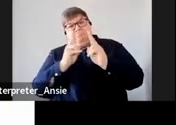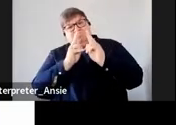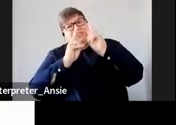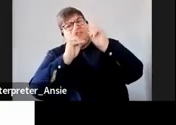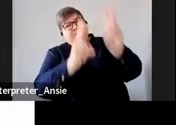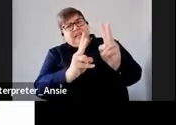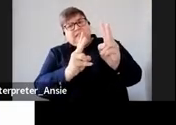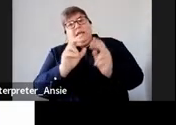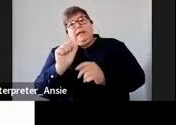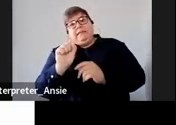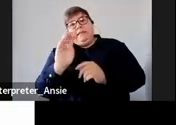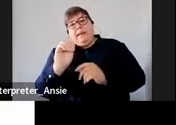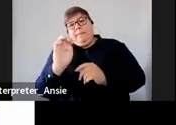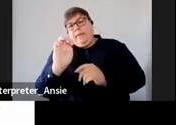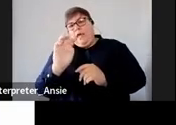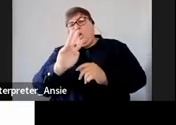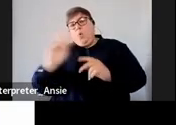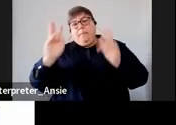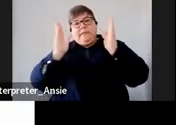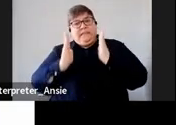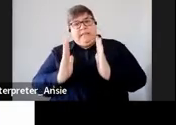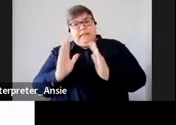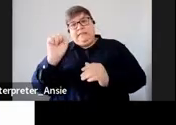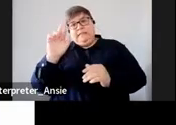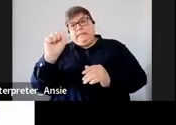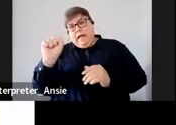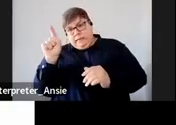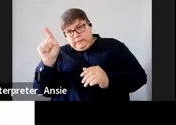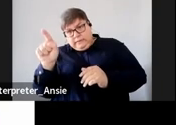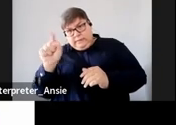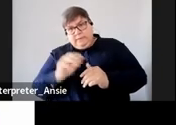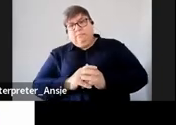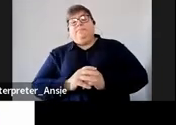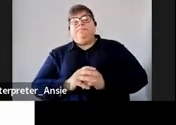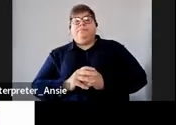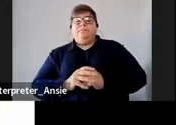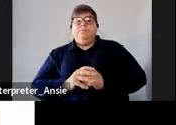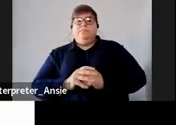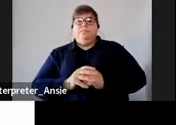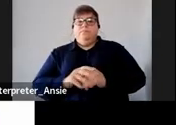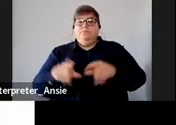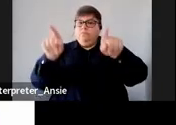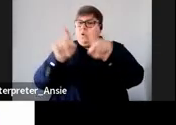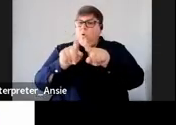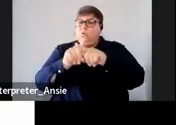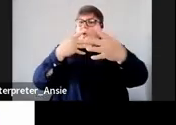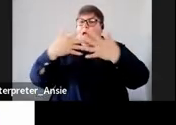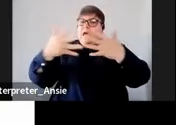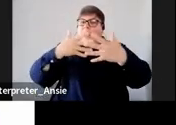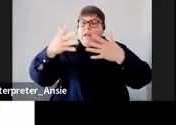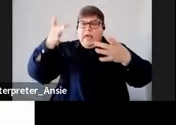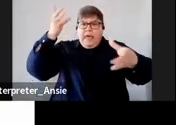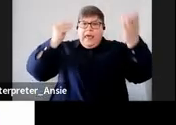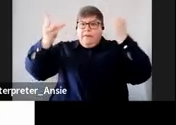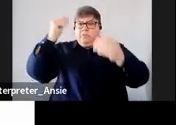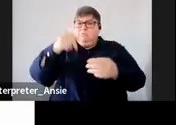SME web page on SARS website this can be accessed on the landing page and then also for any information which you need